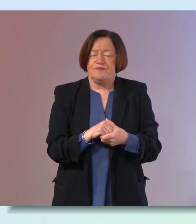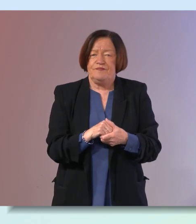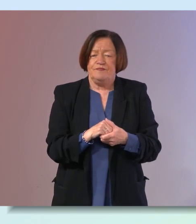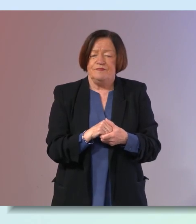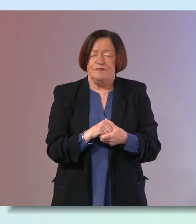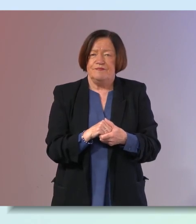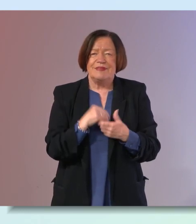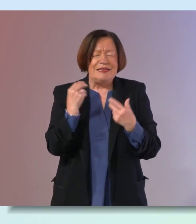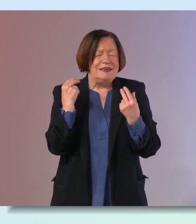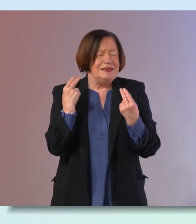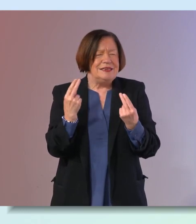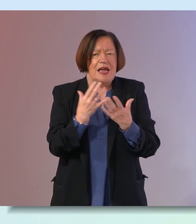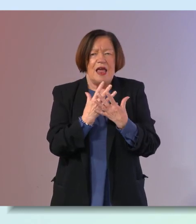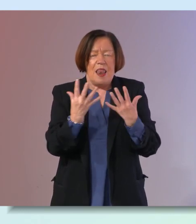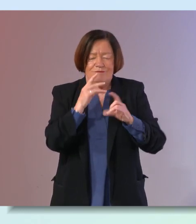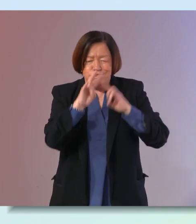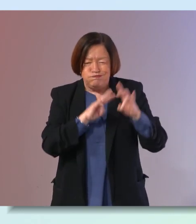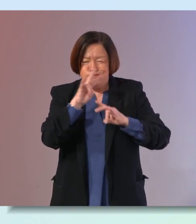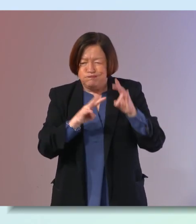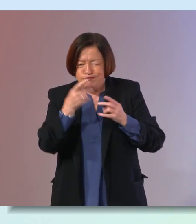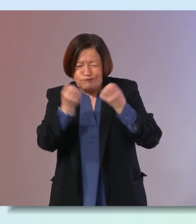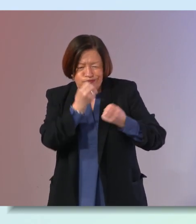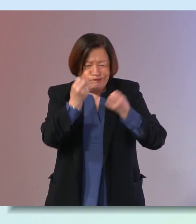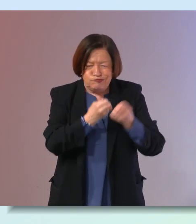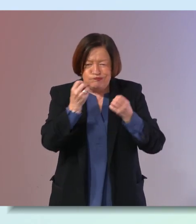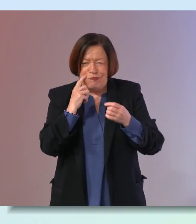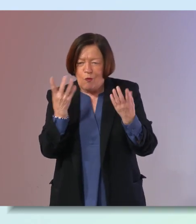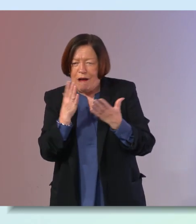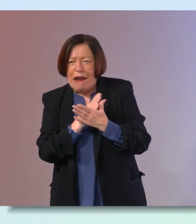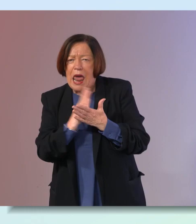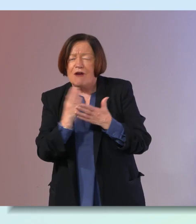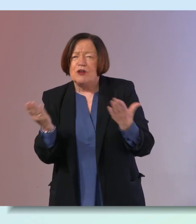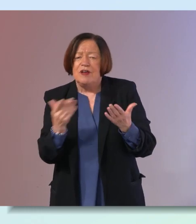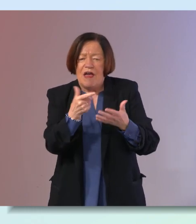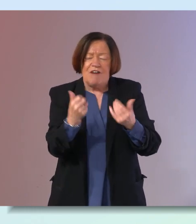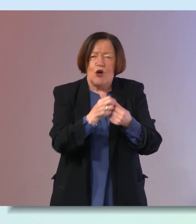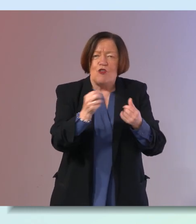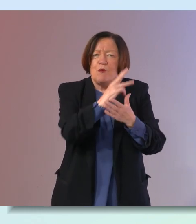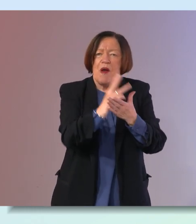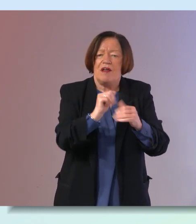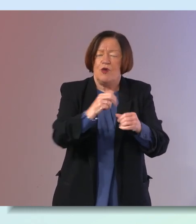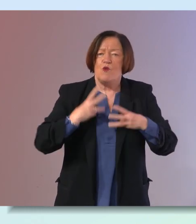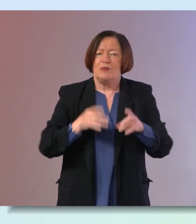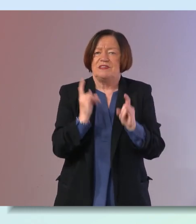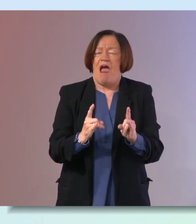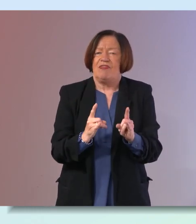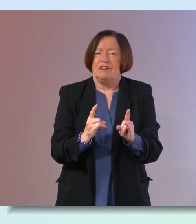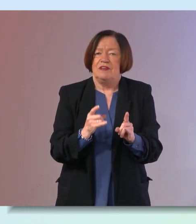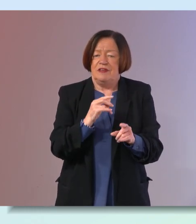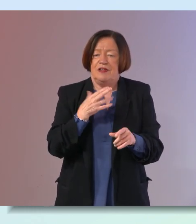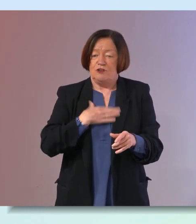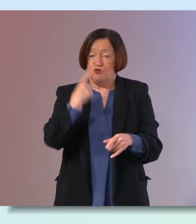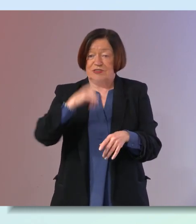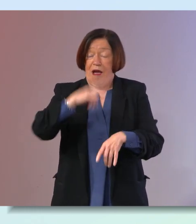it needs an awful lot of investigation to have a bit of clarity on whether there are other aspects to someone's health apart from high blood